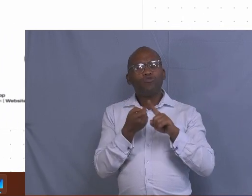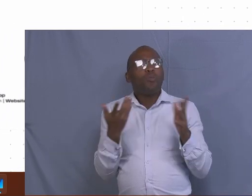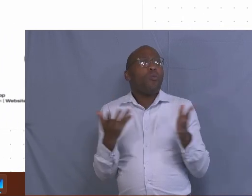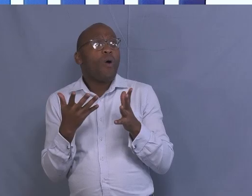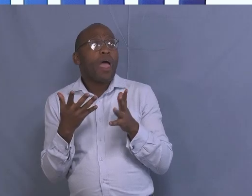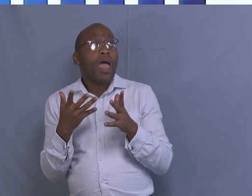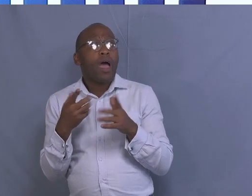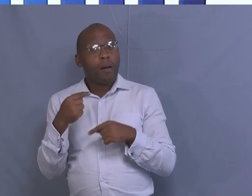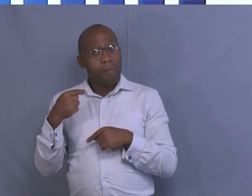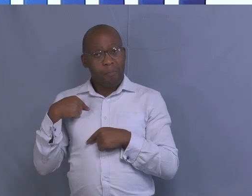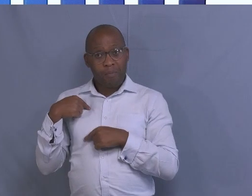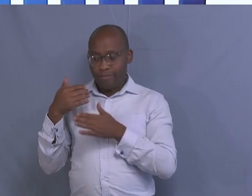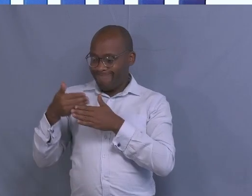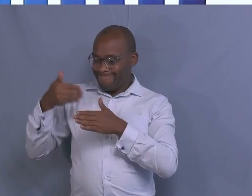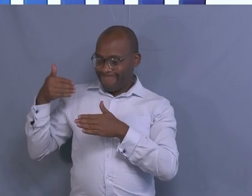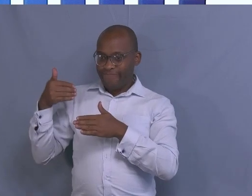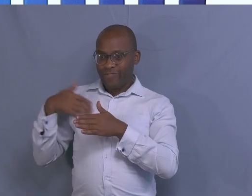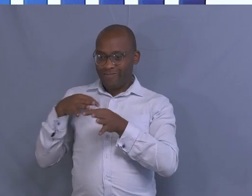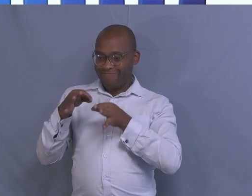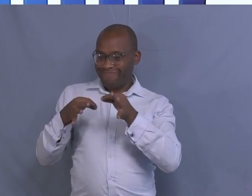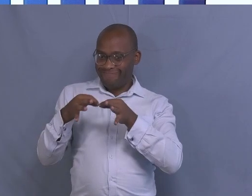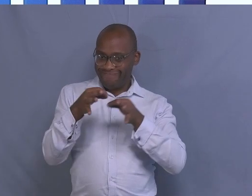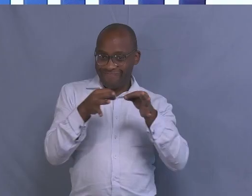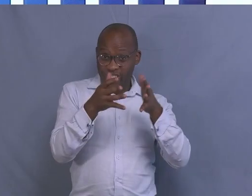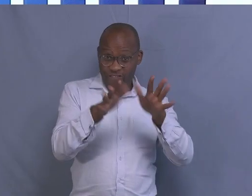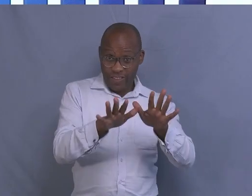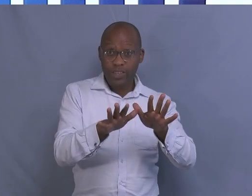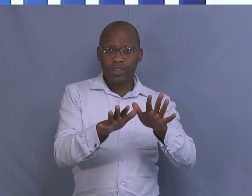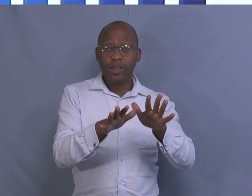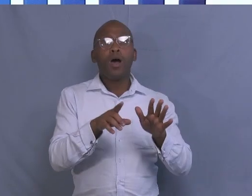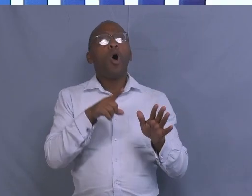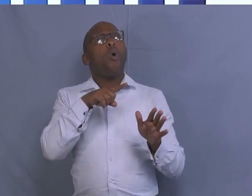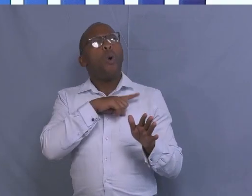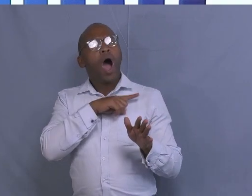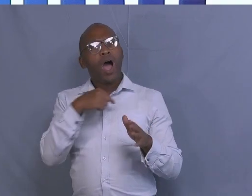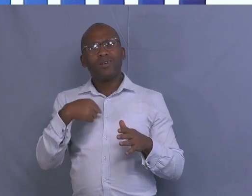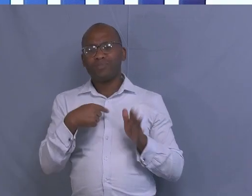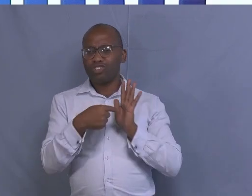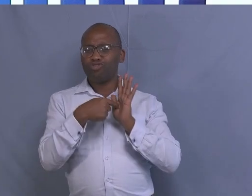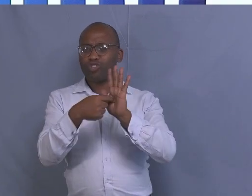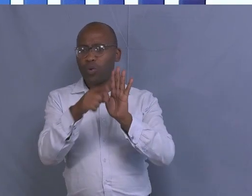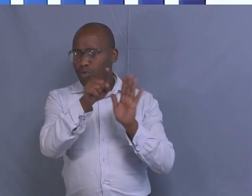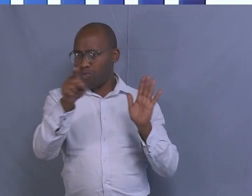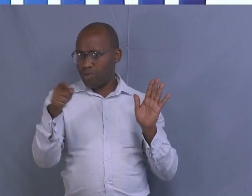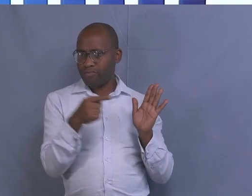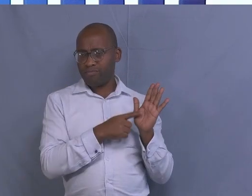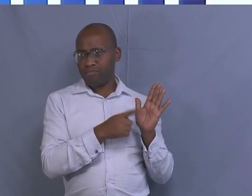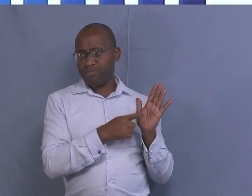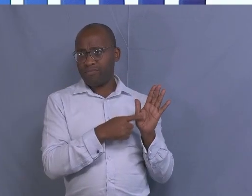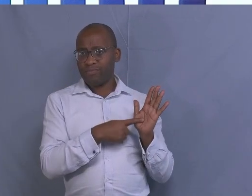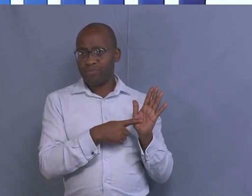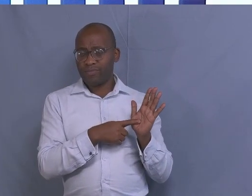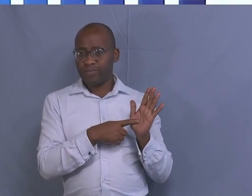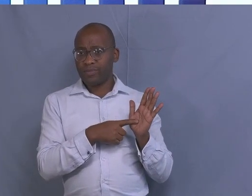am I showing you these interesting questions? This will also help you to grab what was the